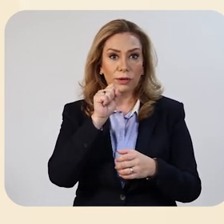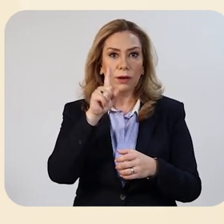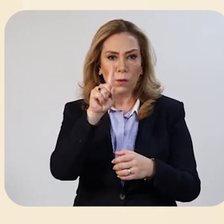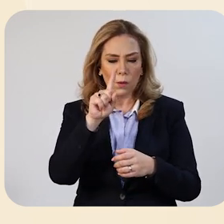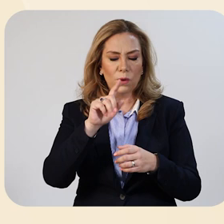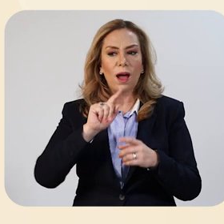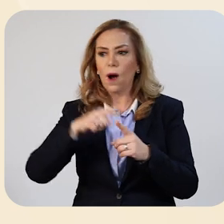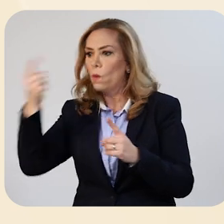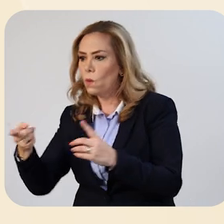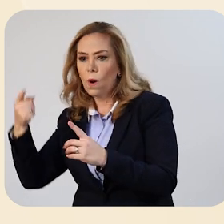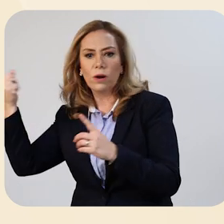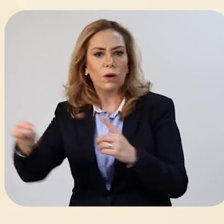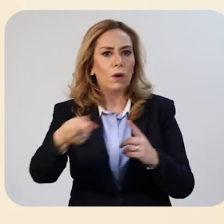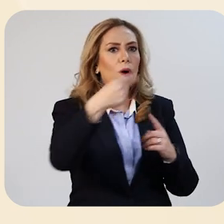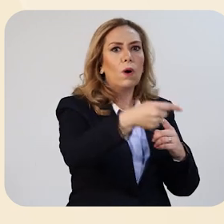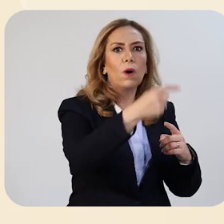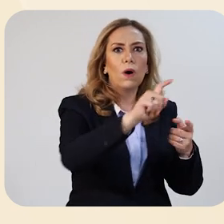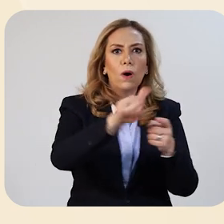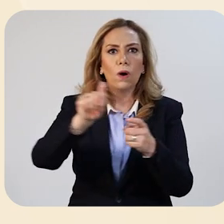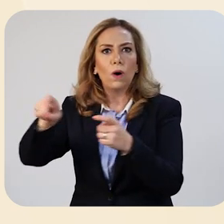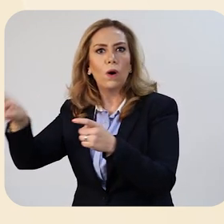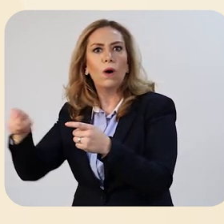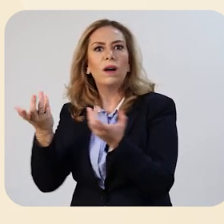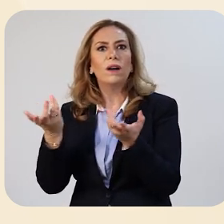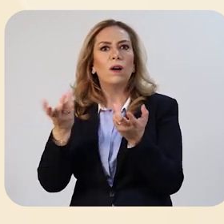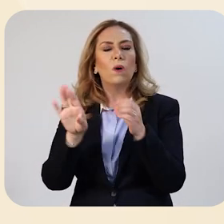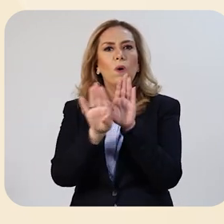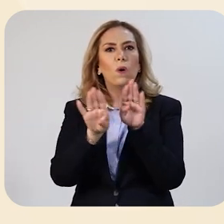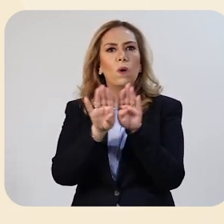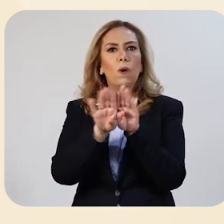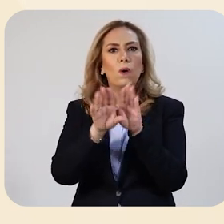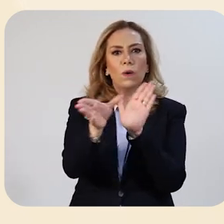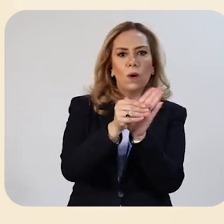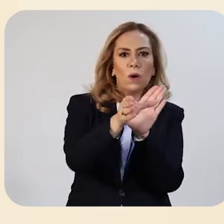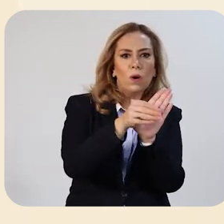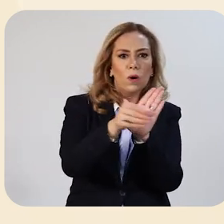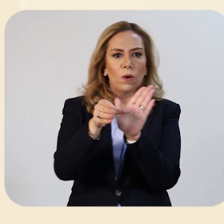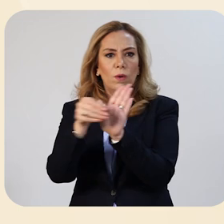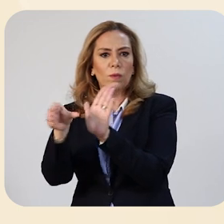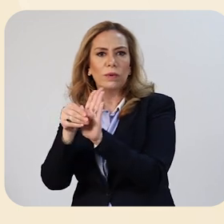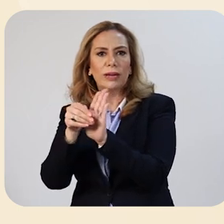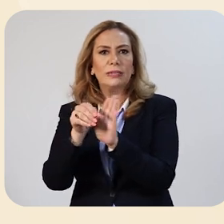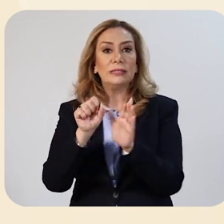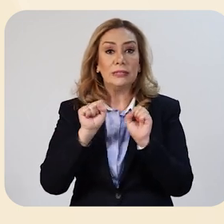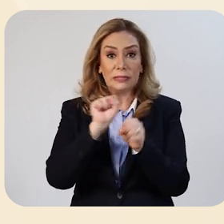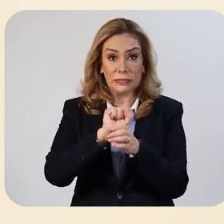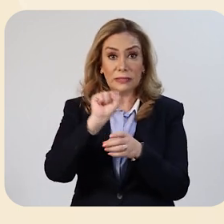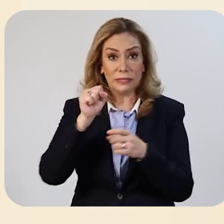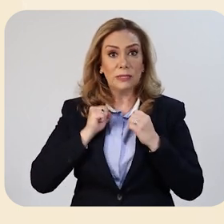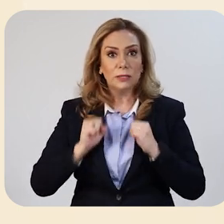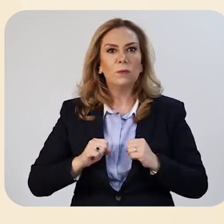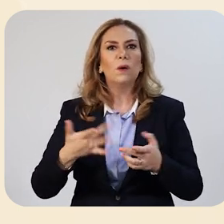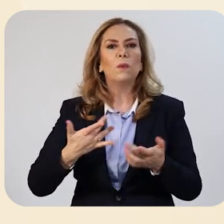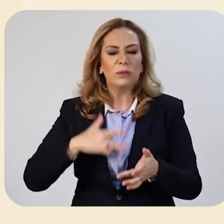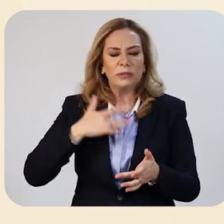another through fine droplets produced by those infected. Symptoms of the coronavirus Symptoms for the novel